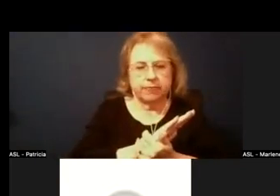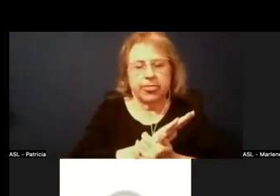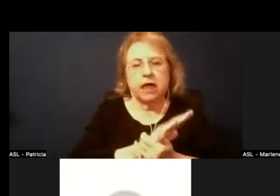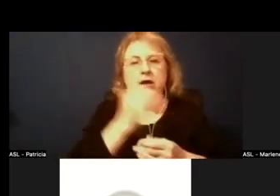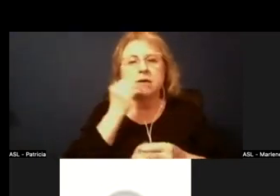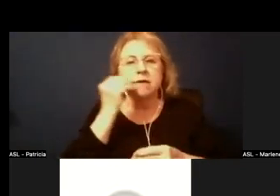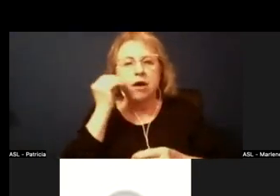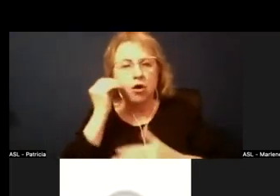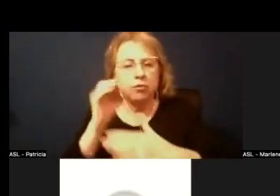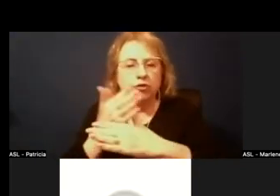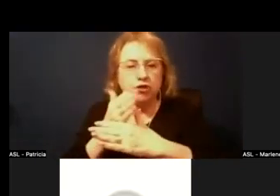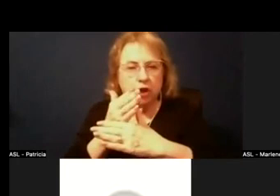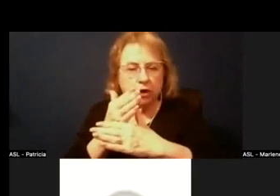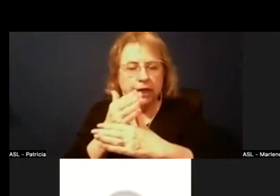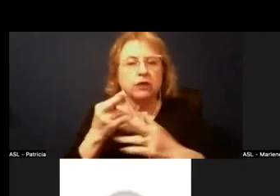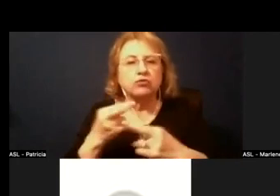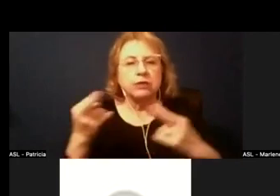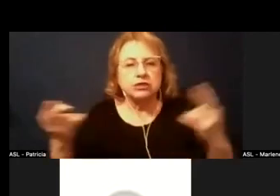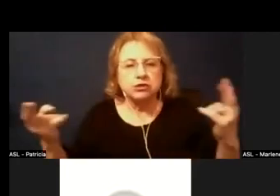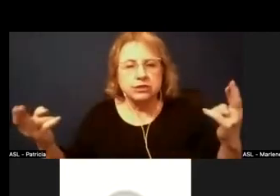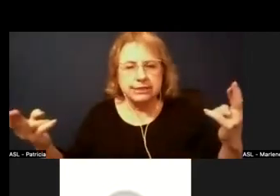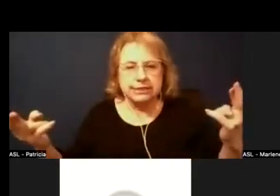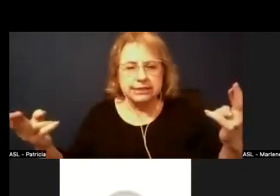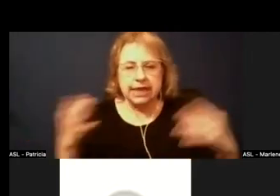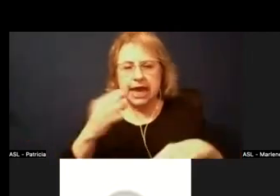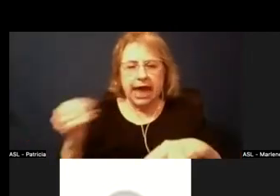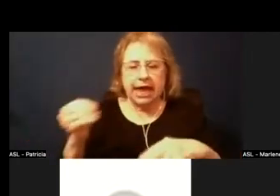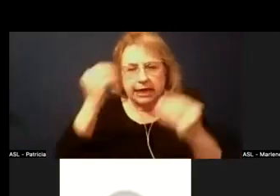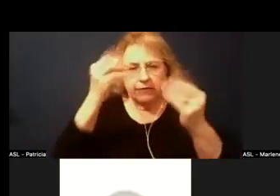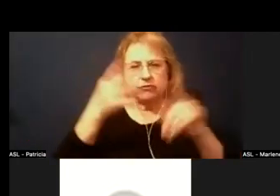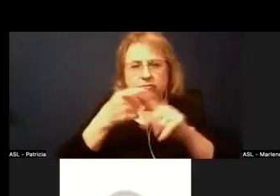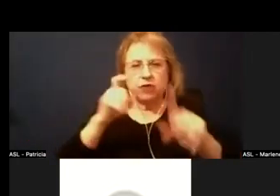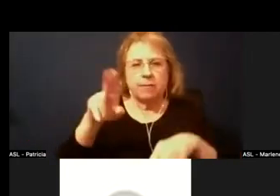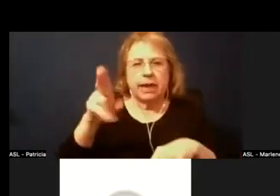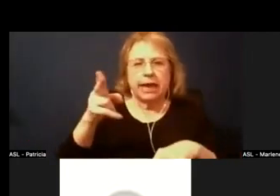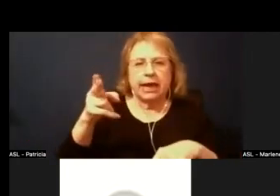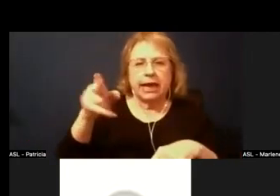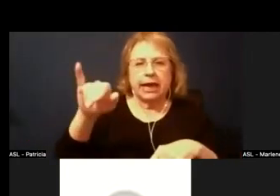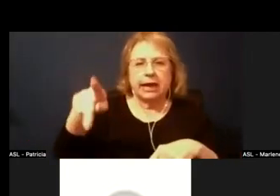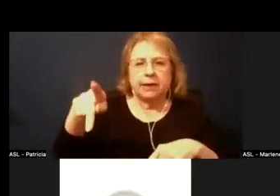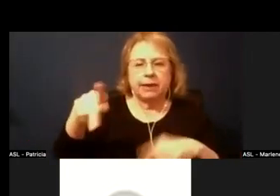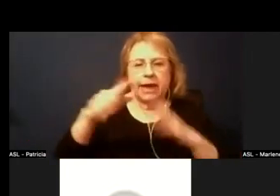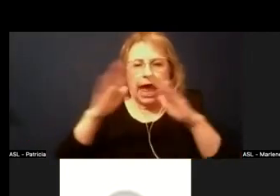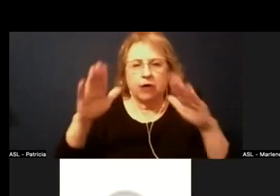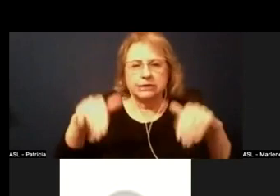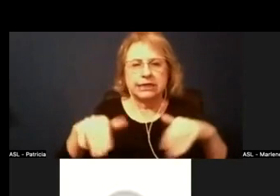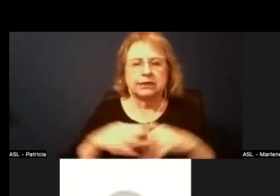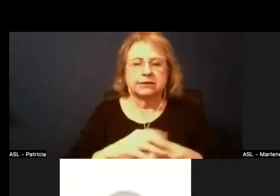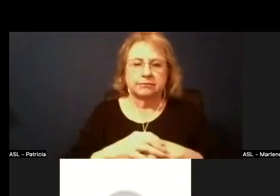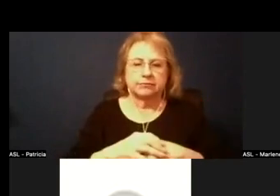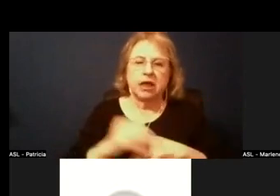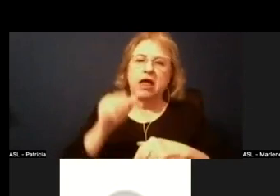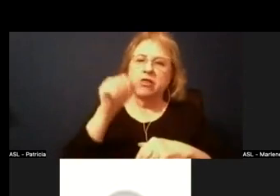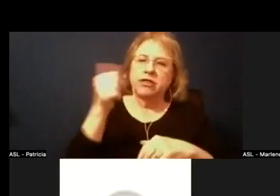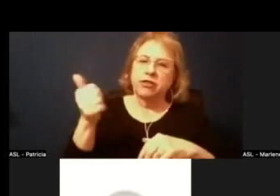resources and information from HIP Housing. So the other thing was childcare